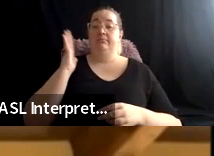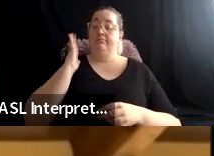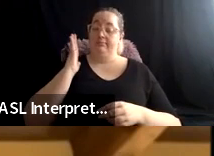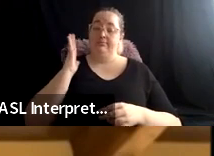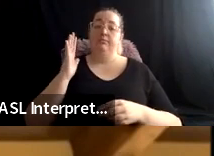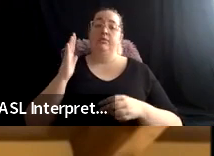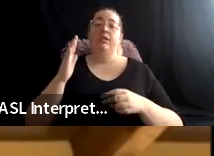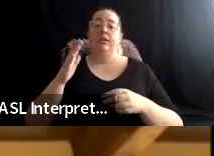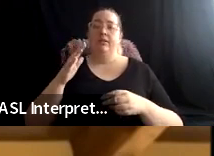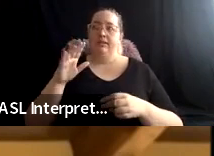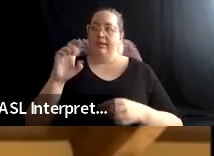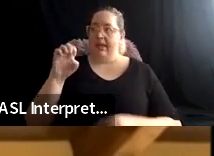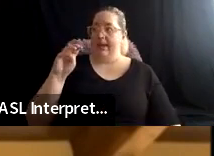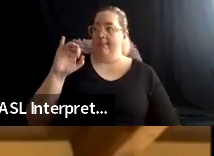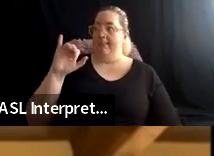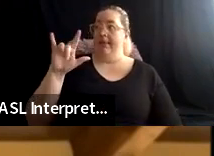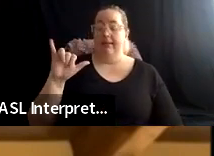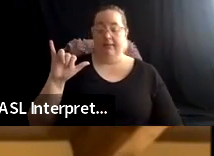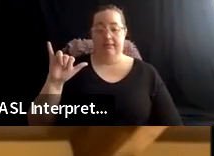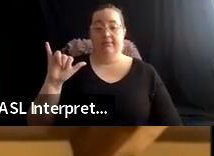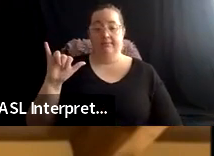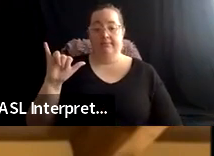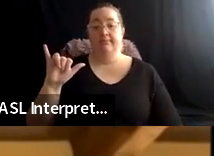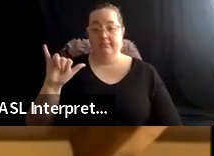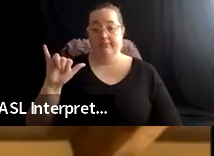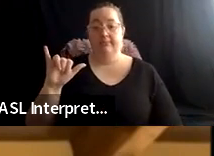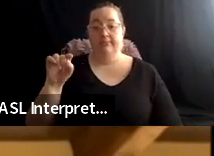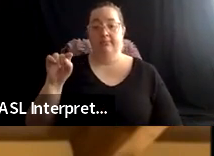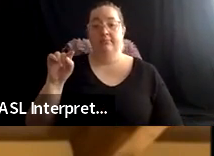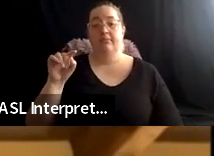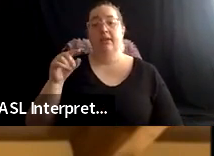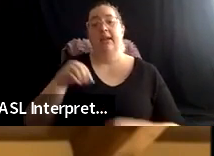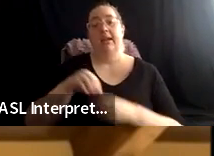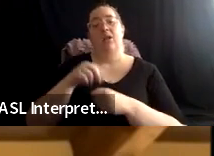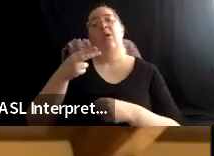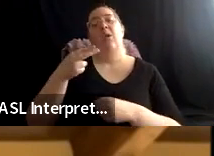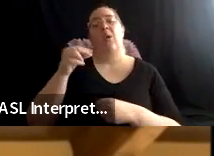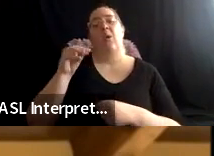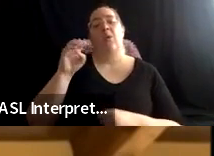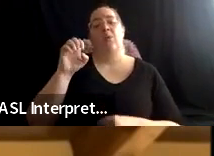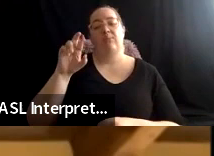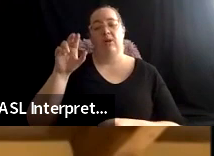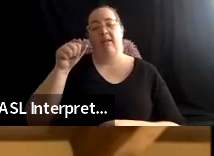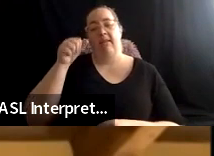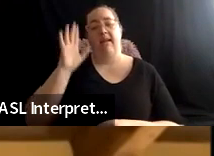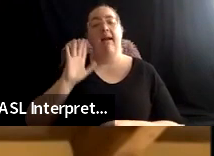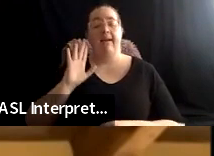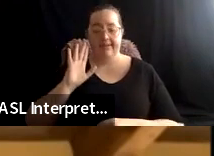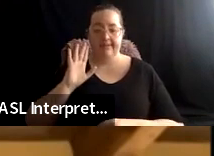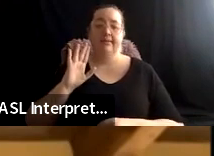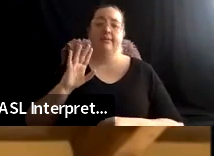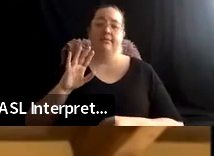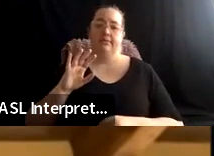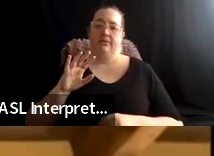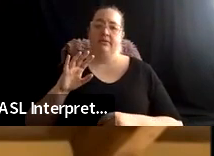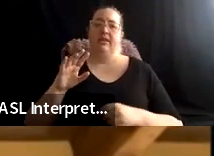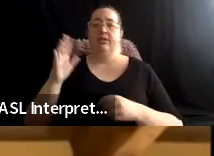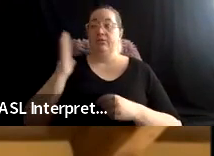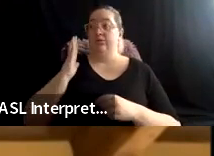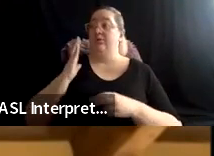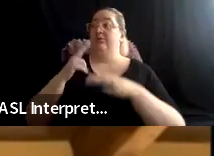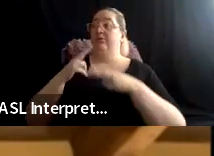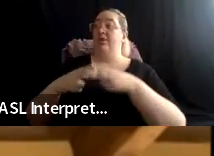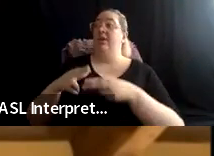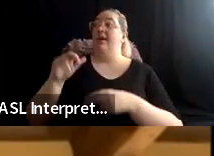in, um, in, um, a series of performances to get means at the shore. And so when Emily brought